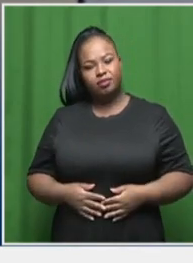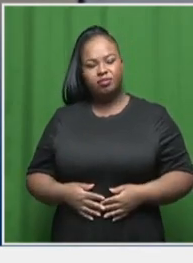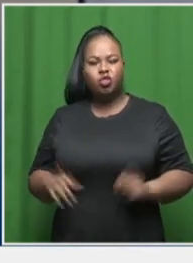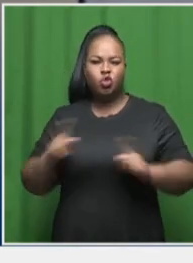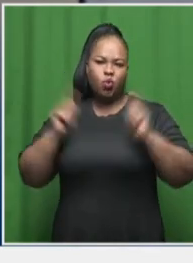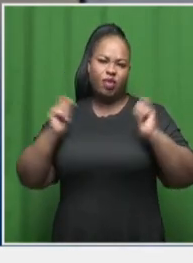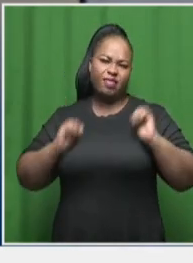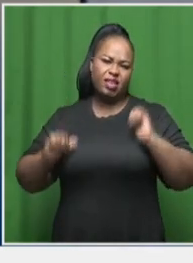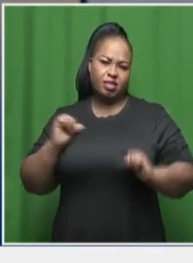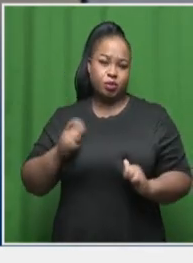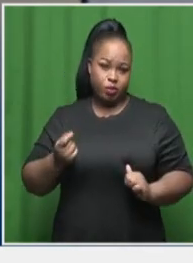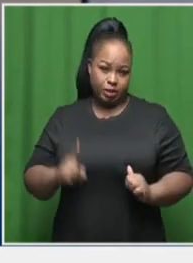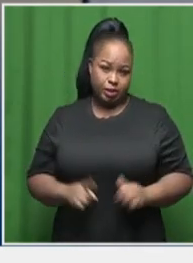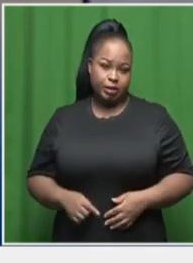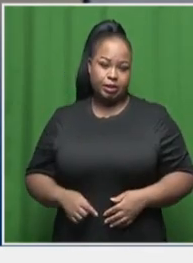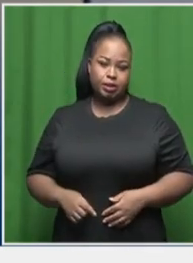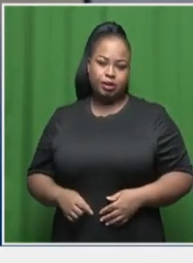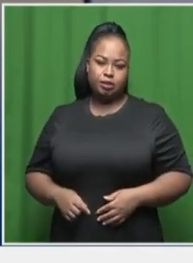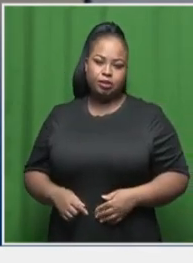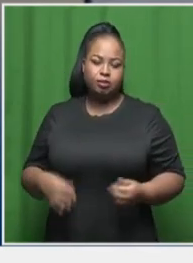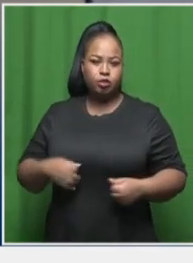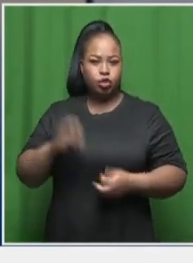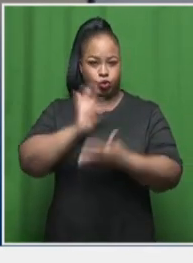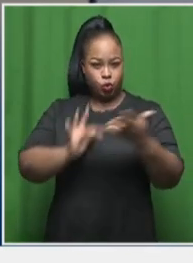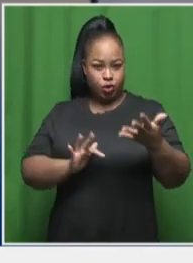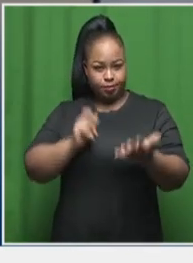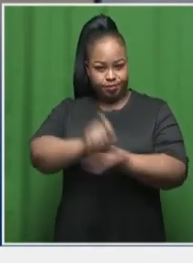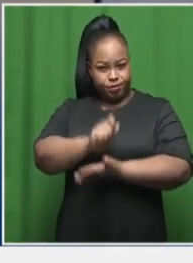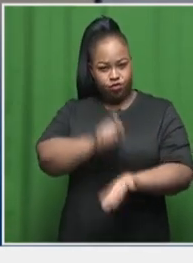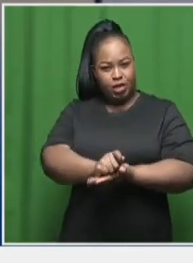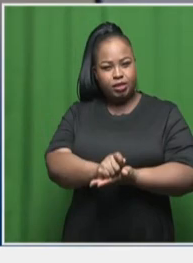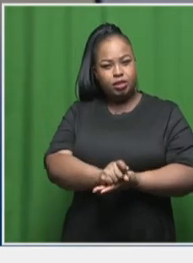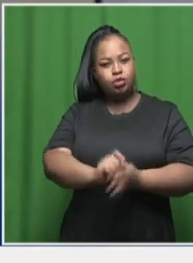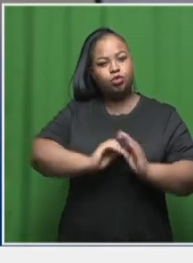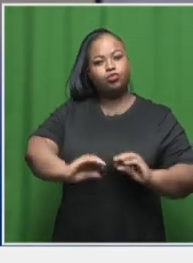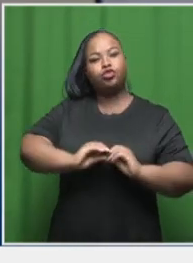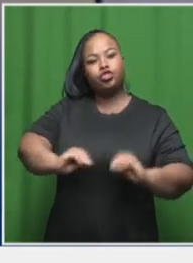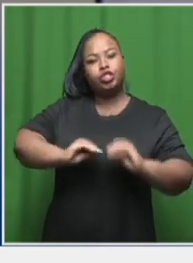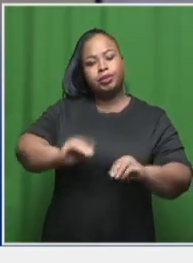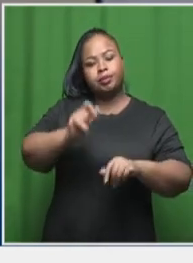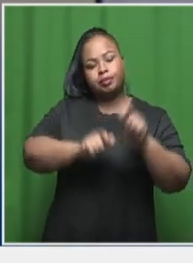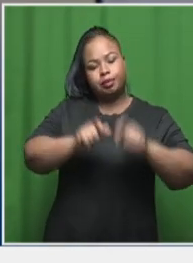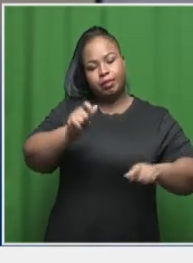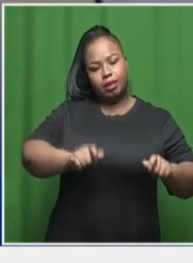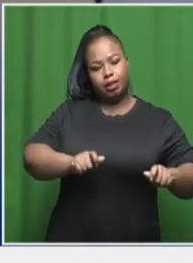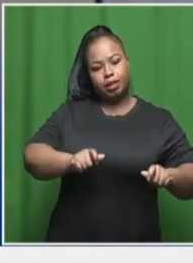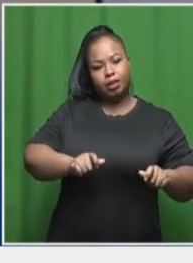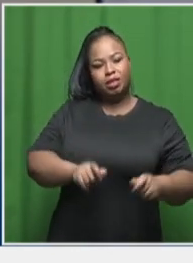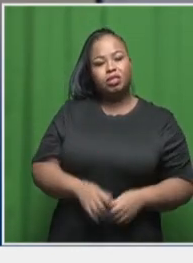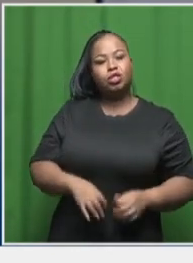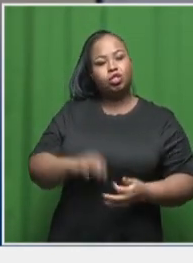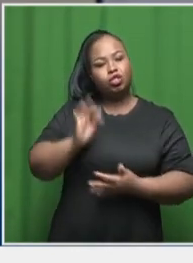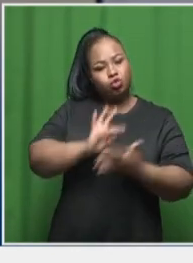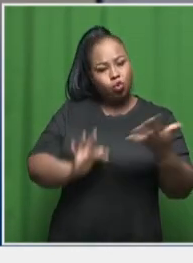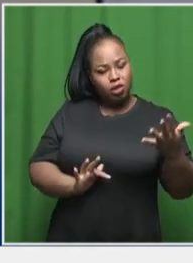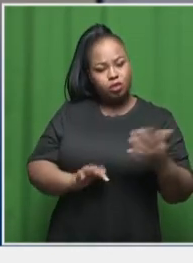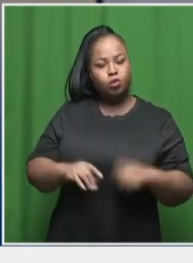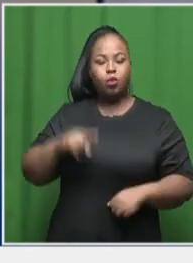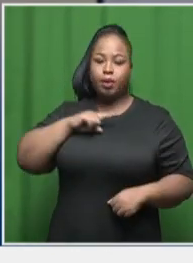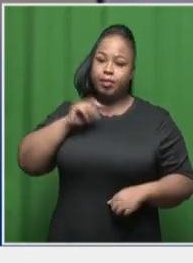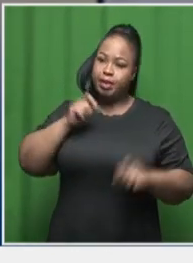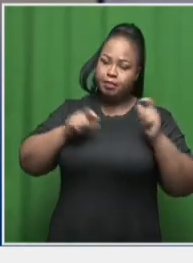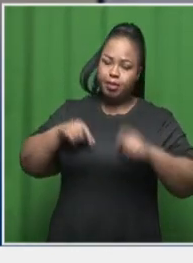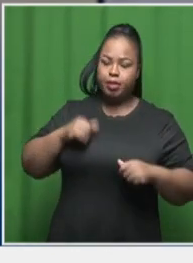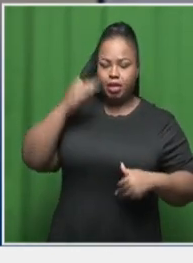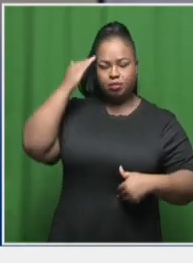theater does this theater kind of stories are written to teach people stories are written to get people back into